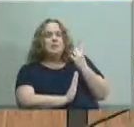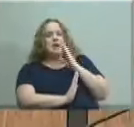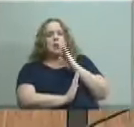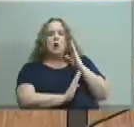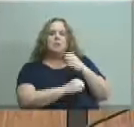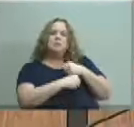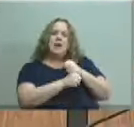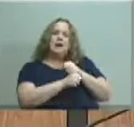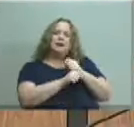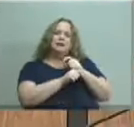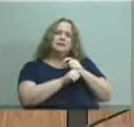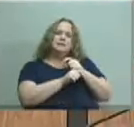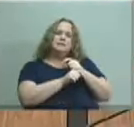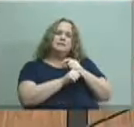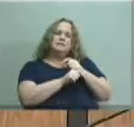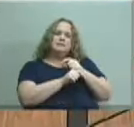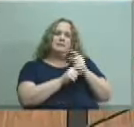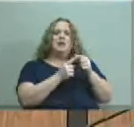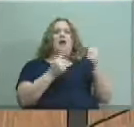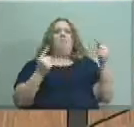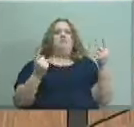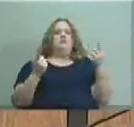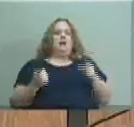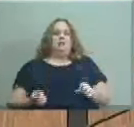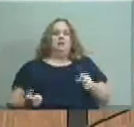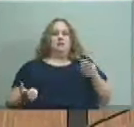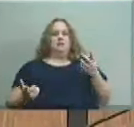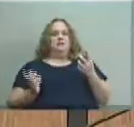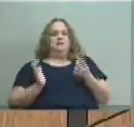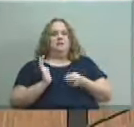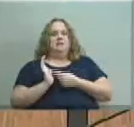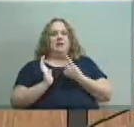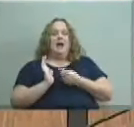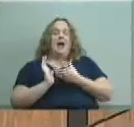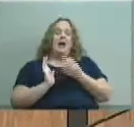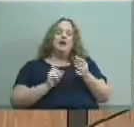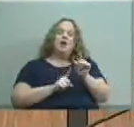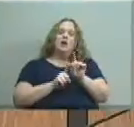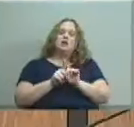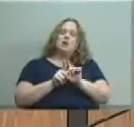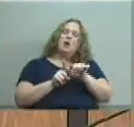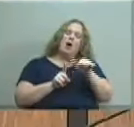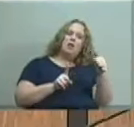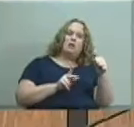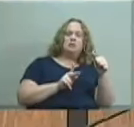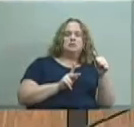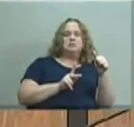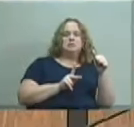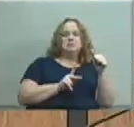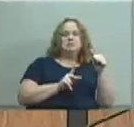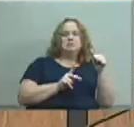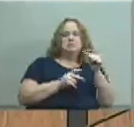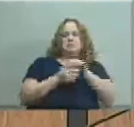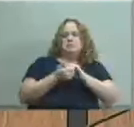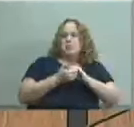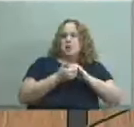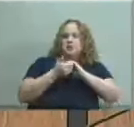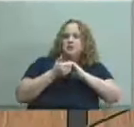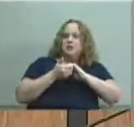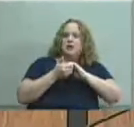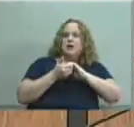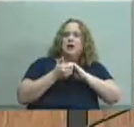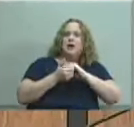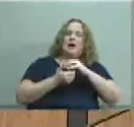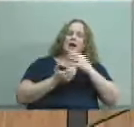opposite reaction um and also have other stakeholders so that it's not you know again a central office